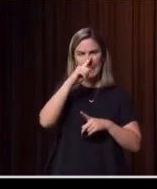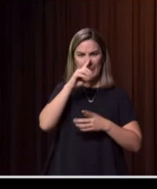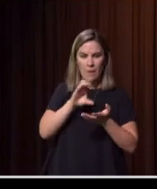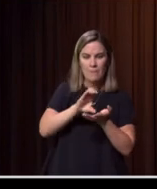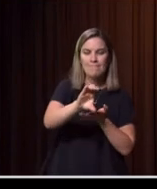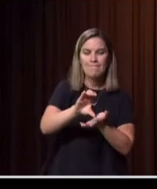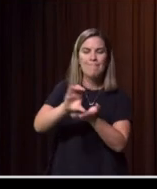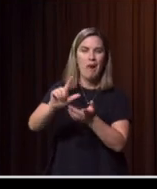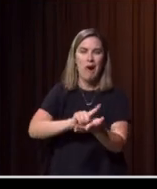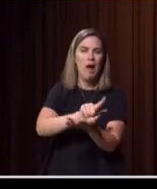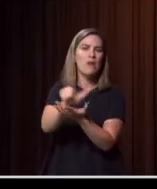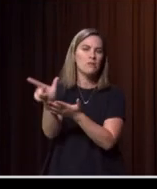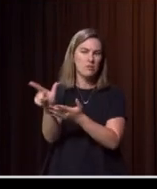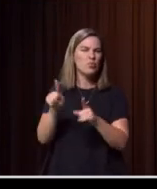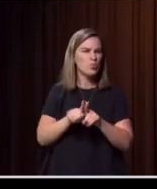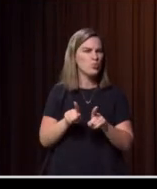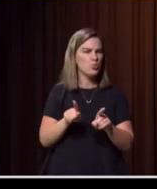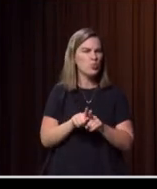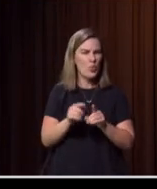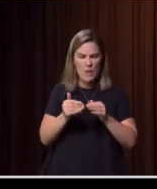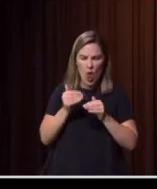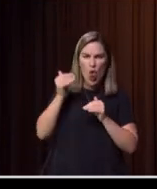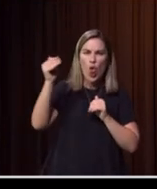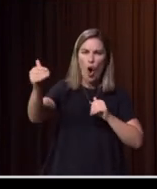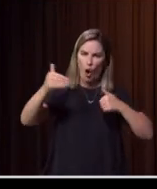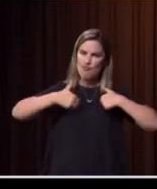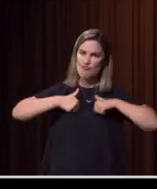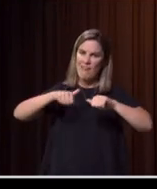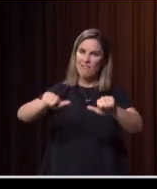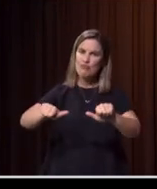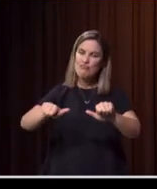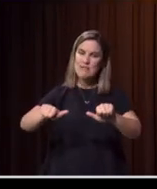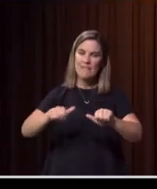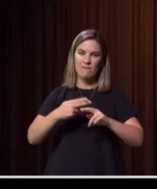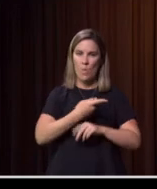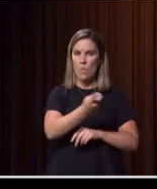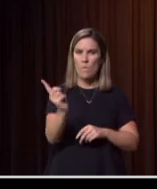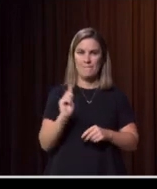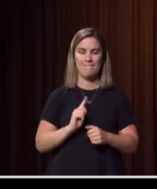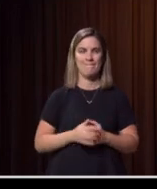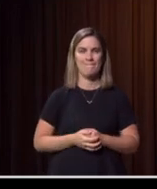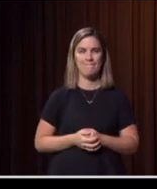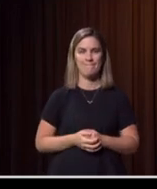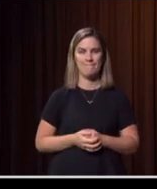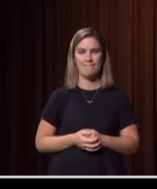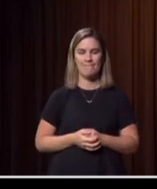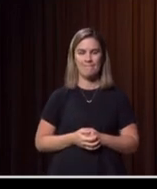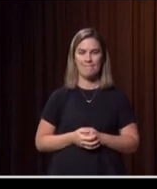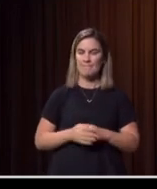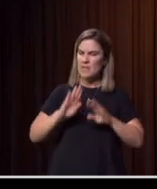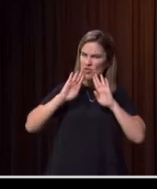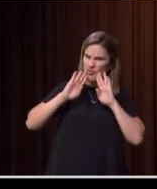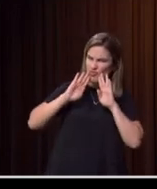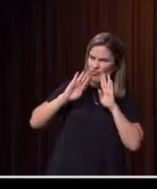help people on what is going to be a long and considerable difficult journey. It's extraordinary in terms of people